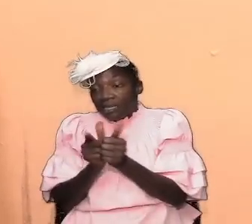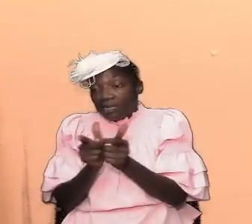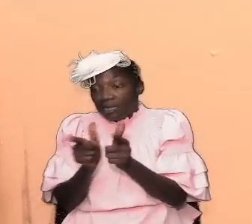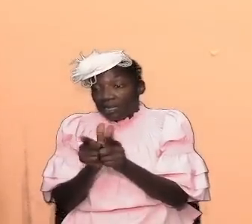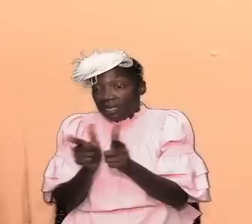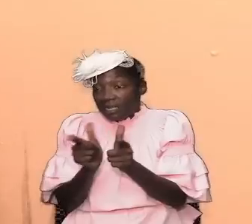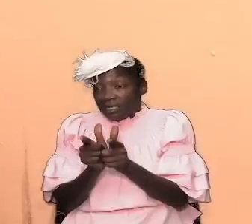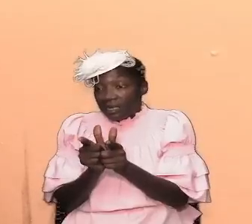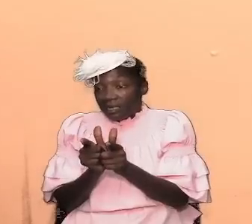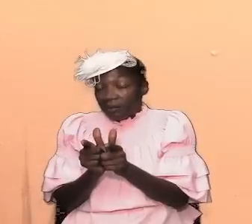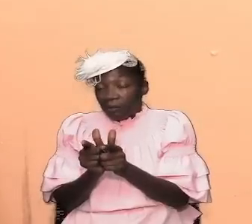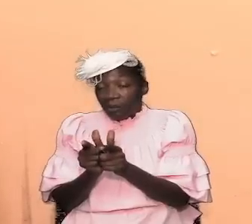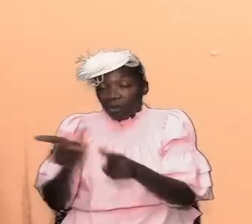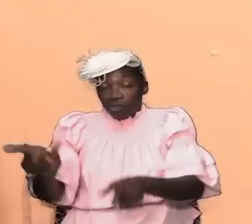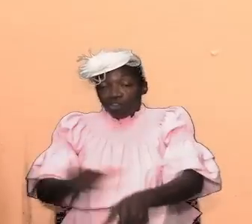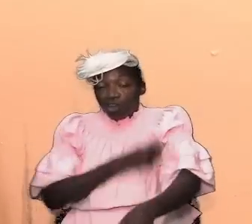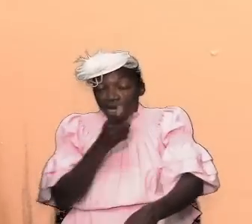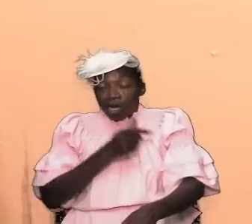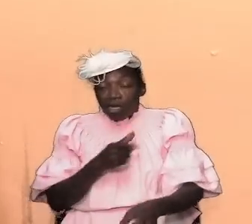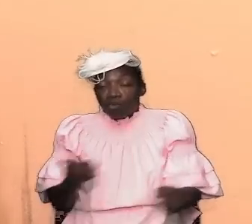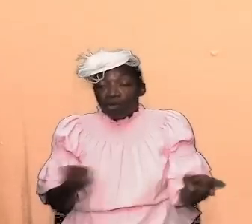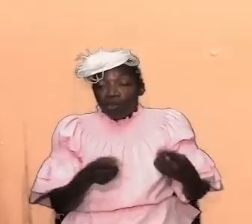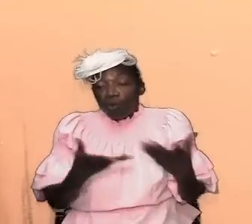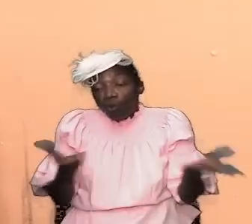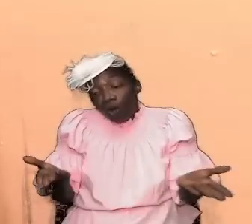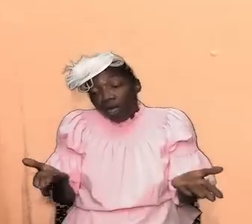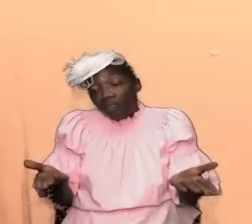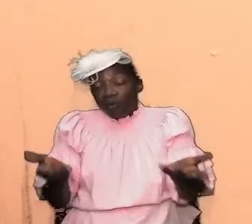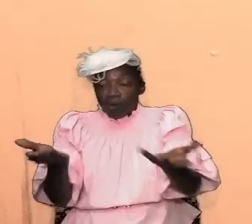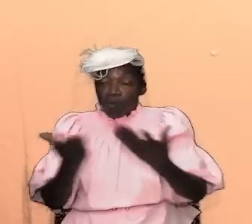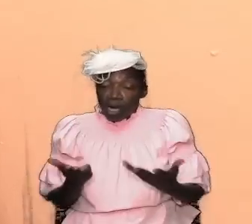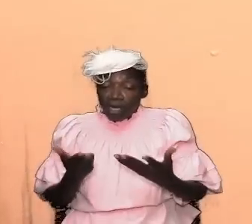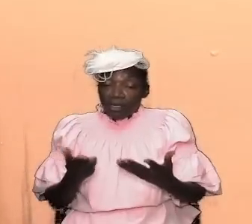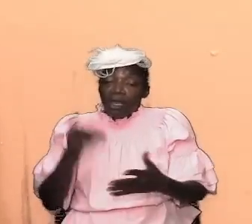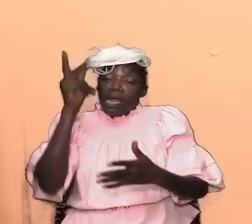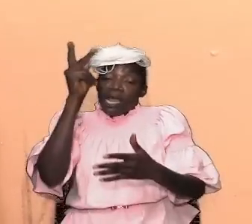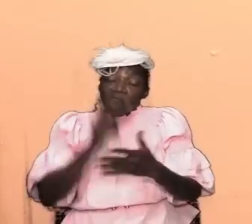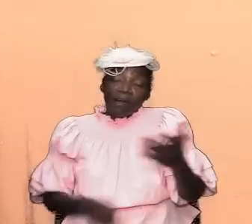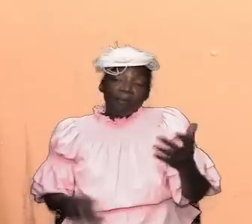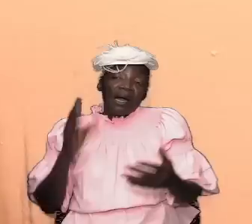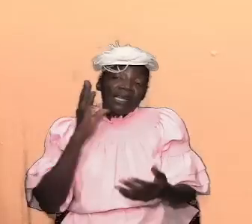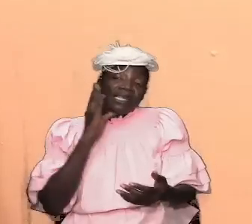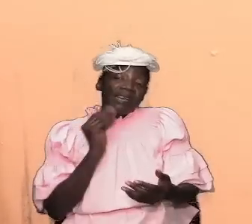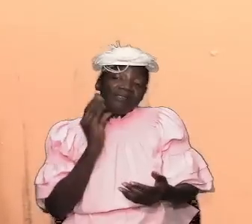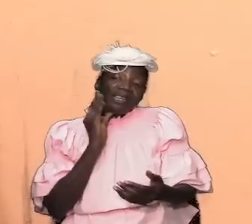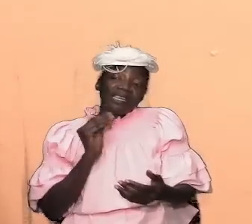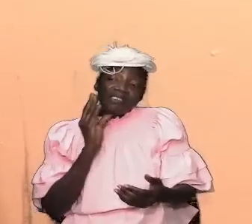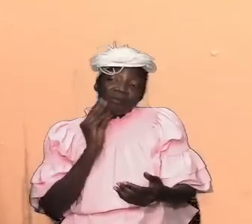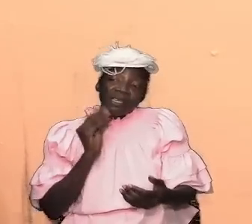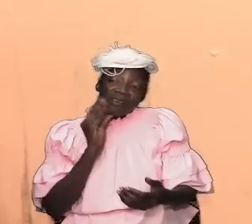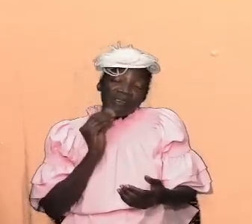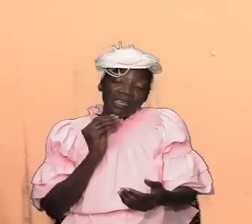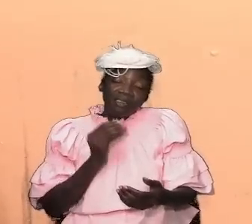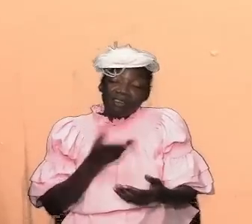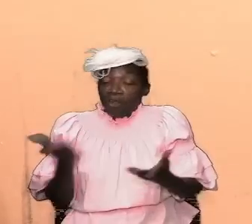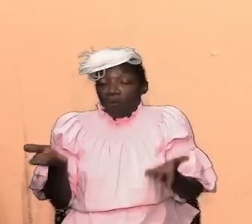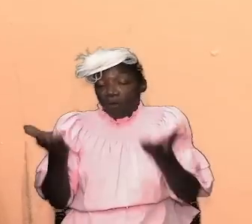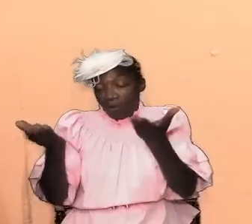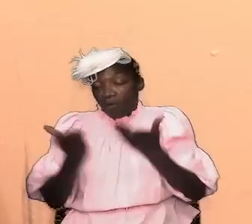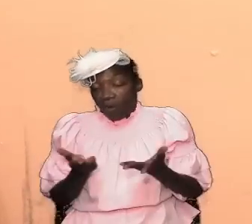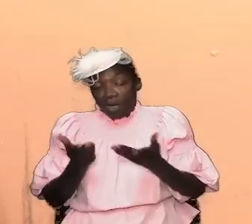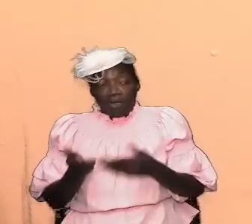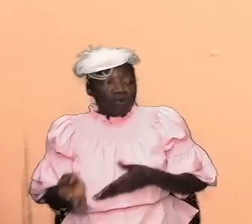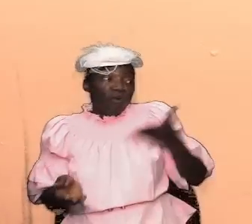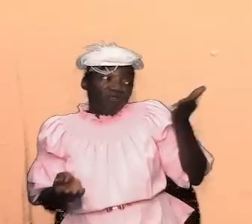so they have a part of the experience even though it's mediocre but they have what they want over here i